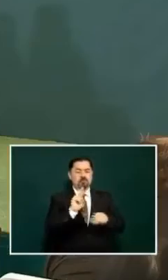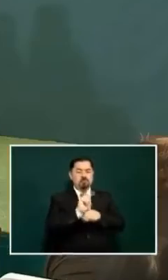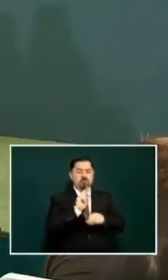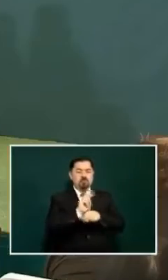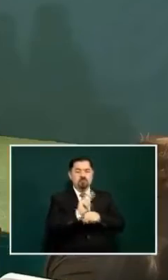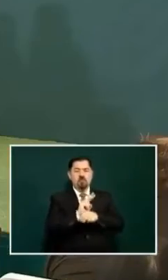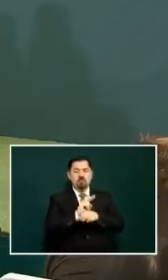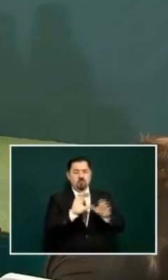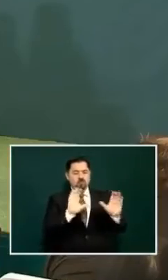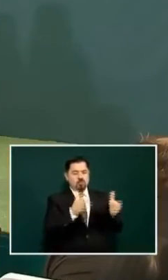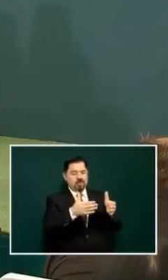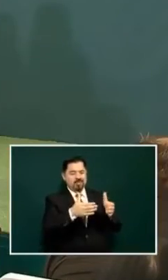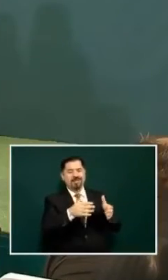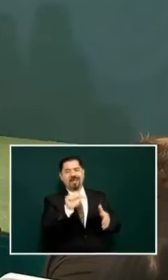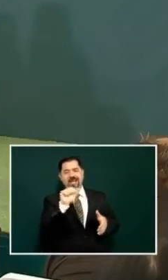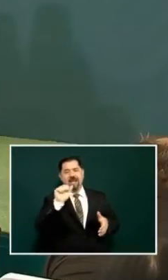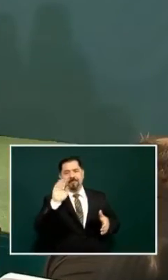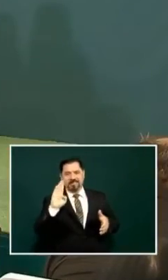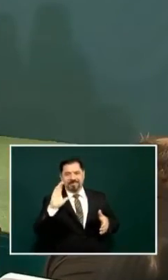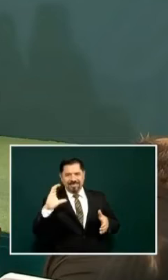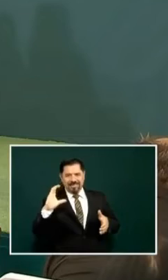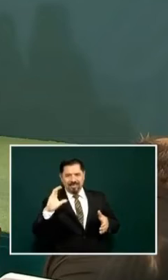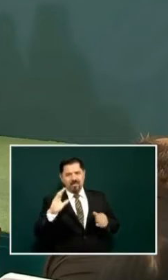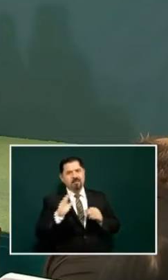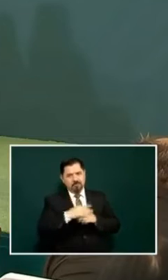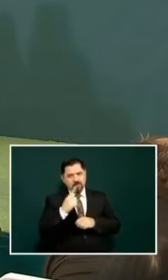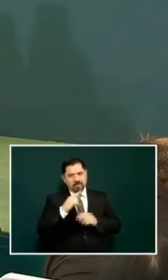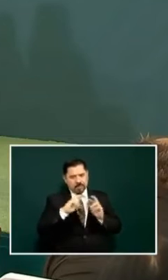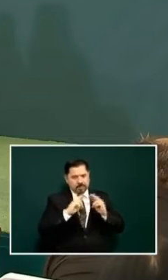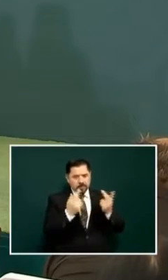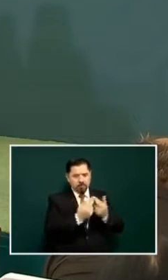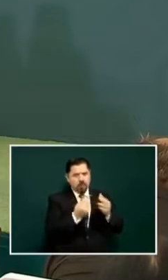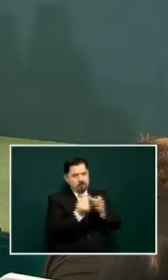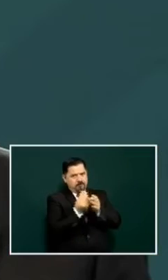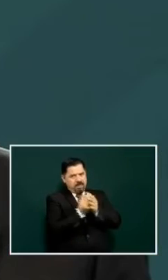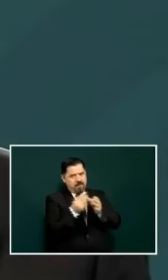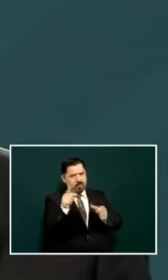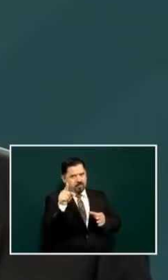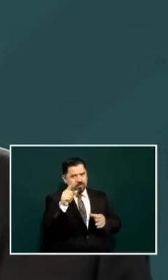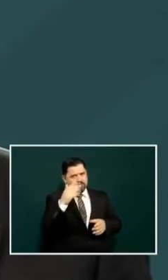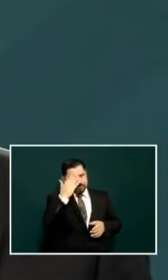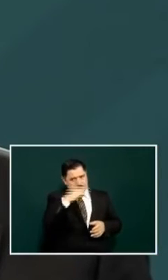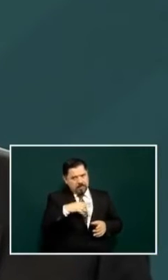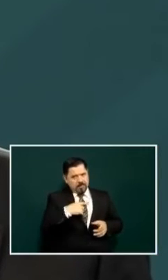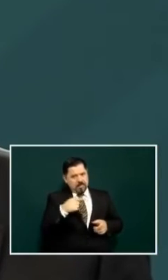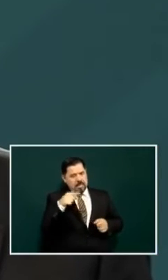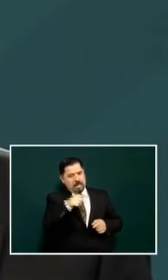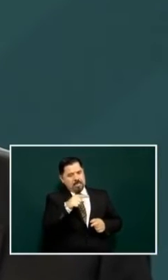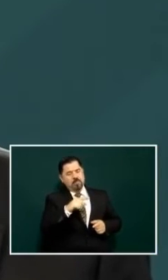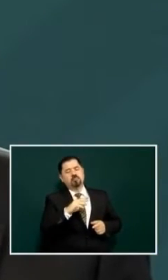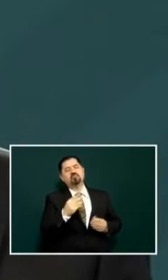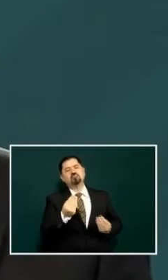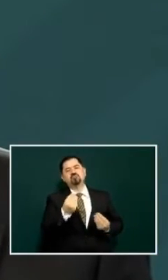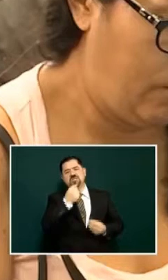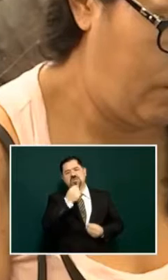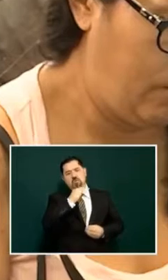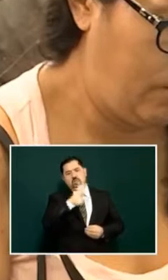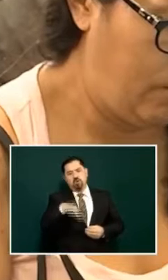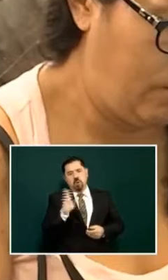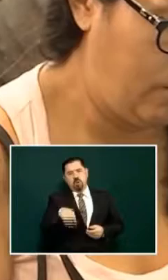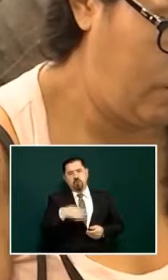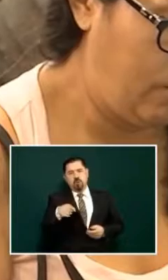private meeting there's no one in jail for this tragedy that was horrible what are you going to tell them